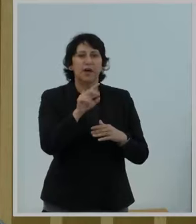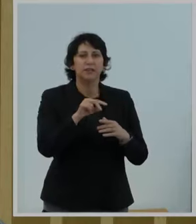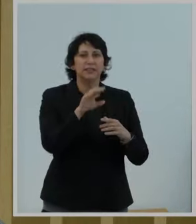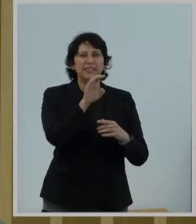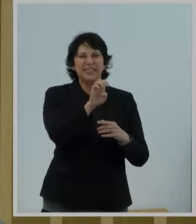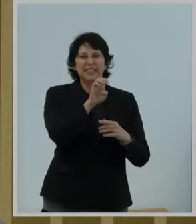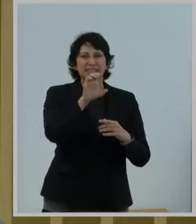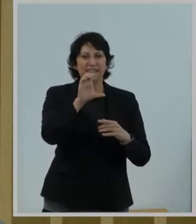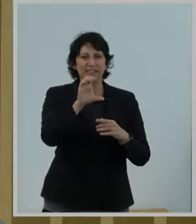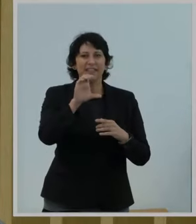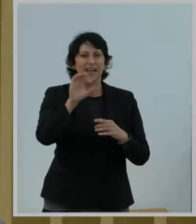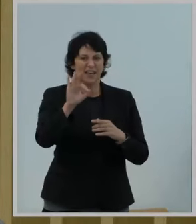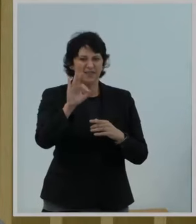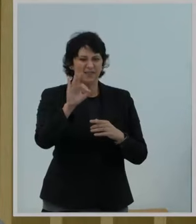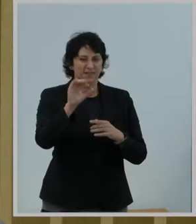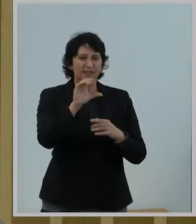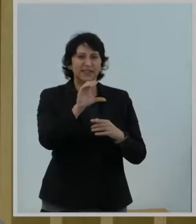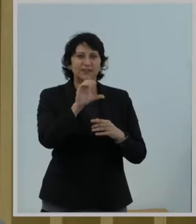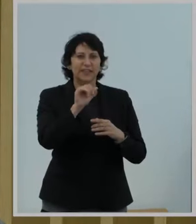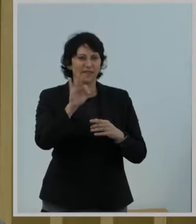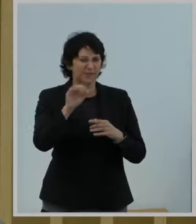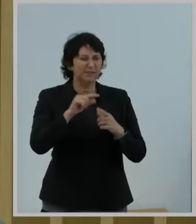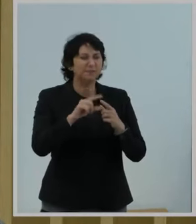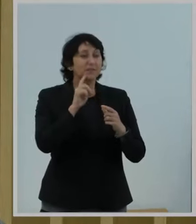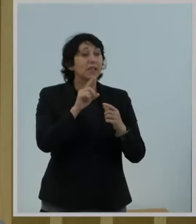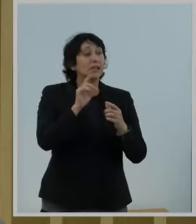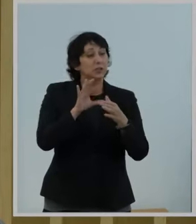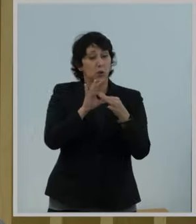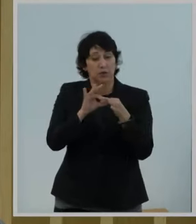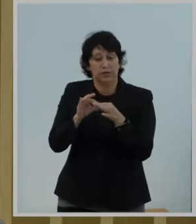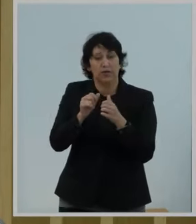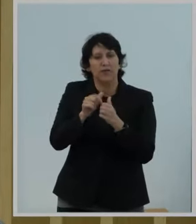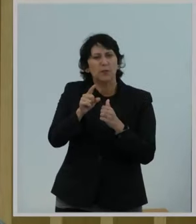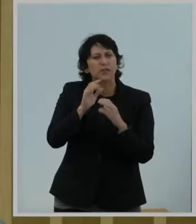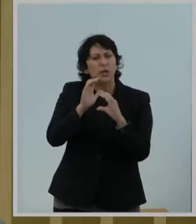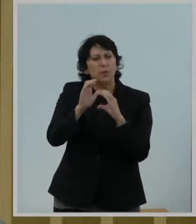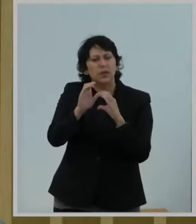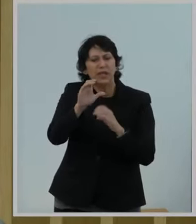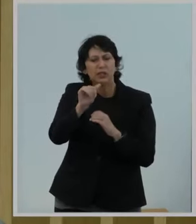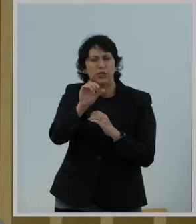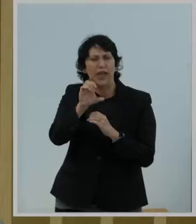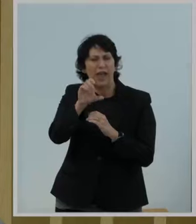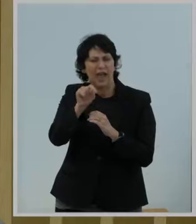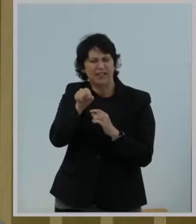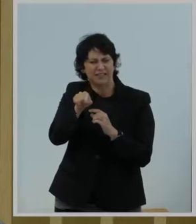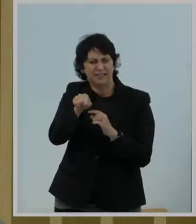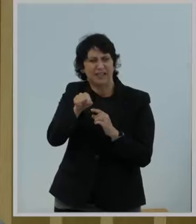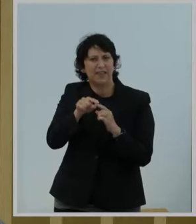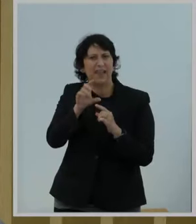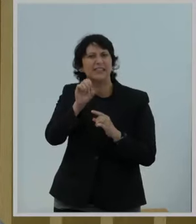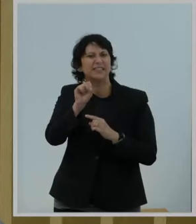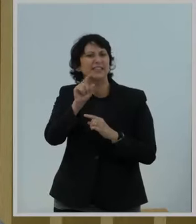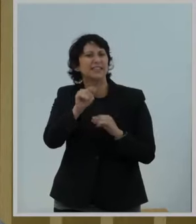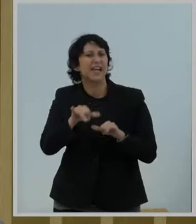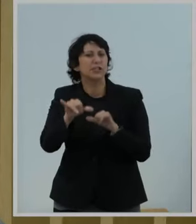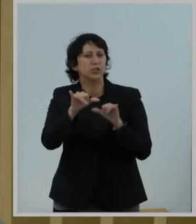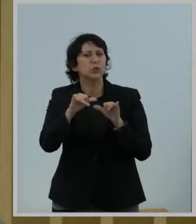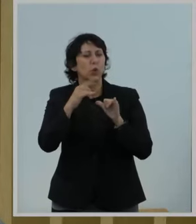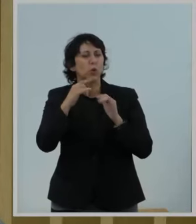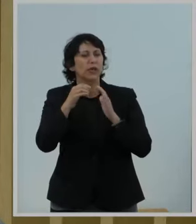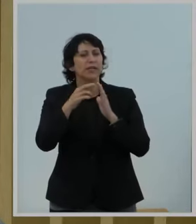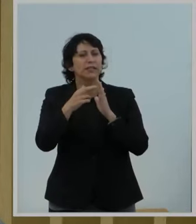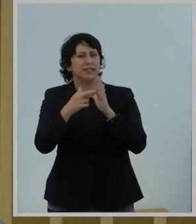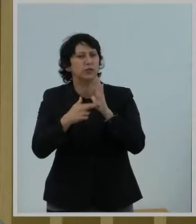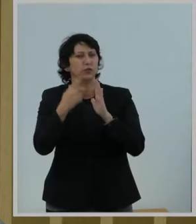Now, in contrast to Section 254 of the Communications Act, which is the statutory authority for our E-rate program,